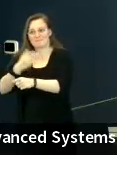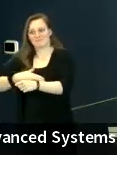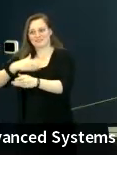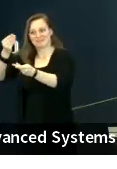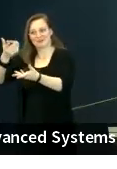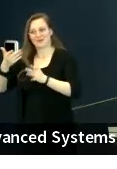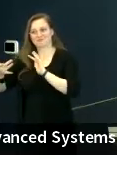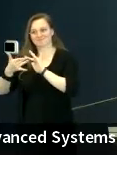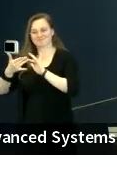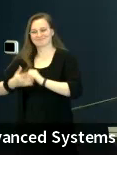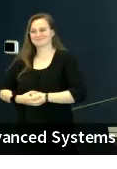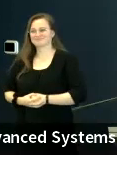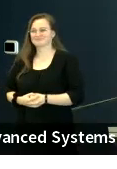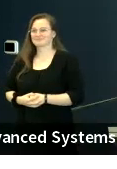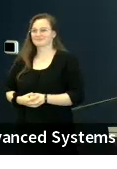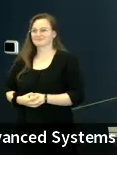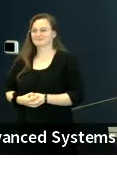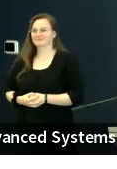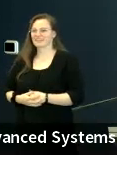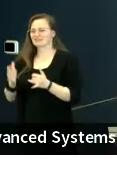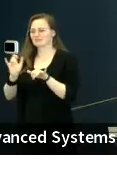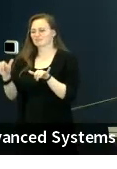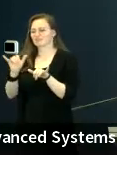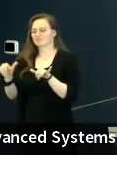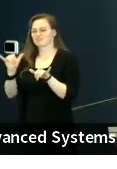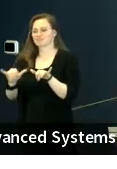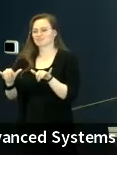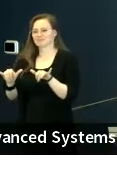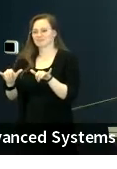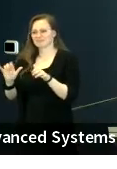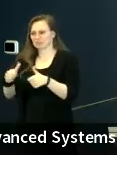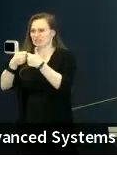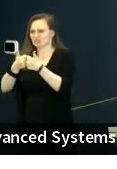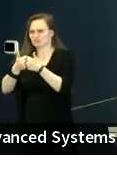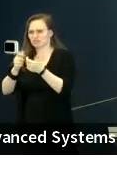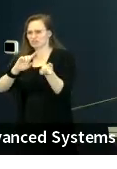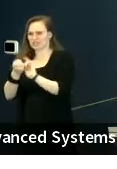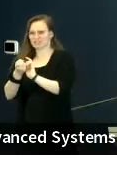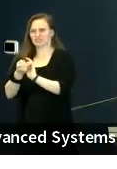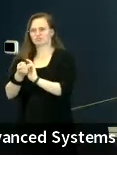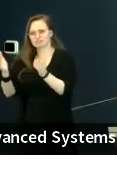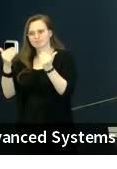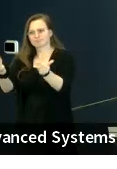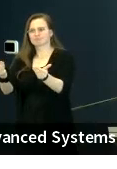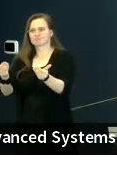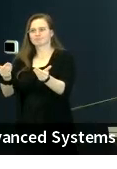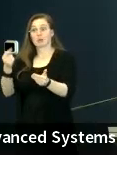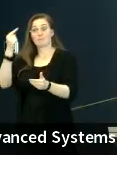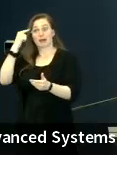Do not be afraid to challenge the status quo. Don't be afraid to change your mind from time to time.